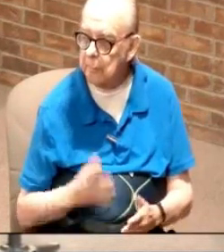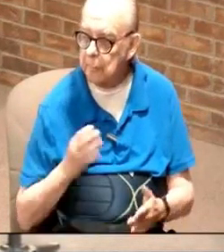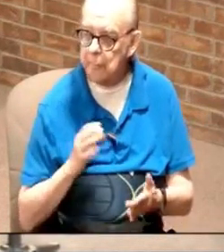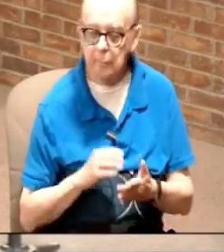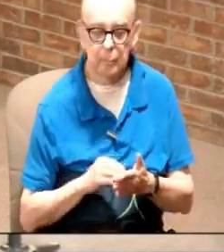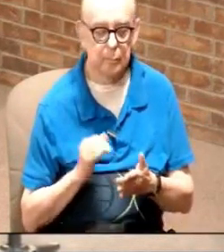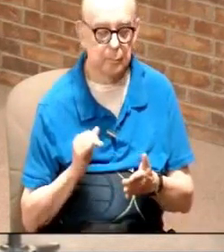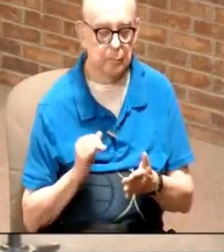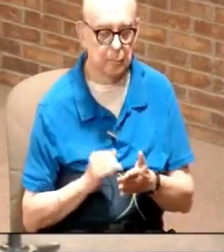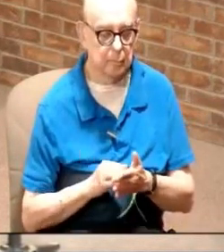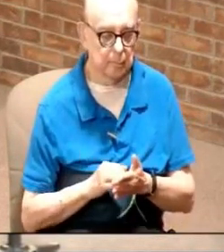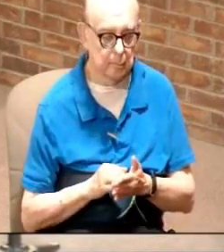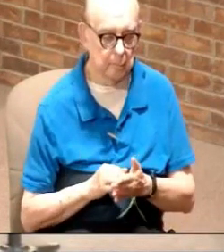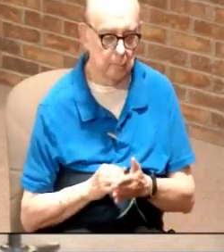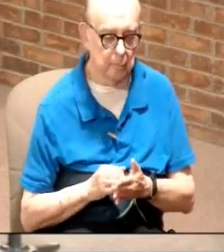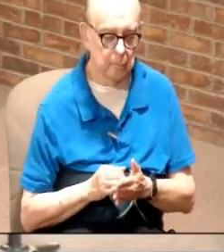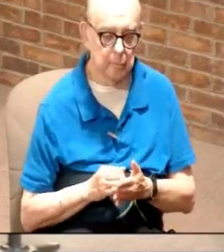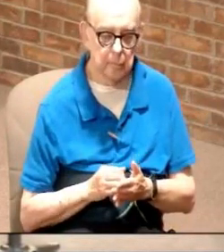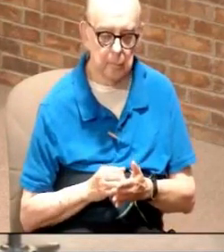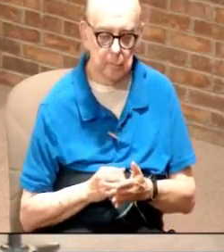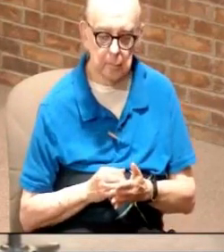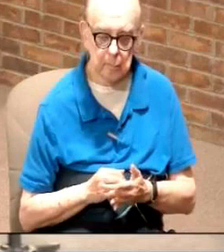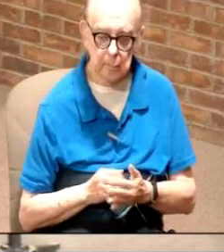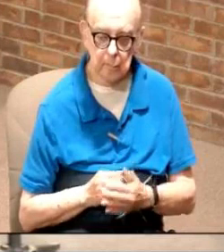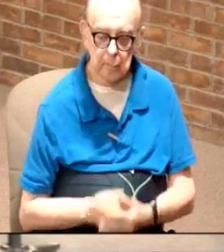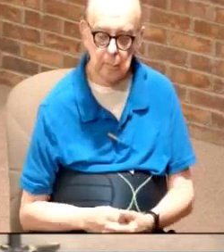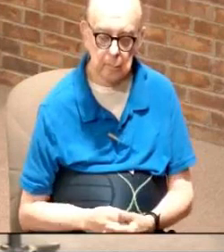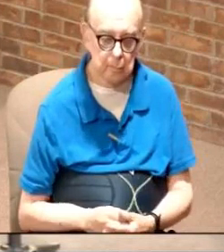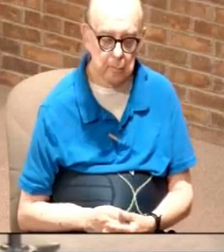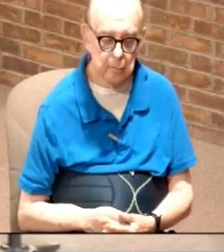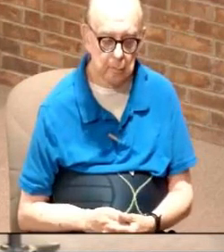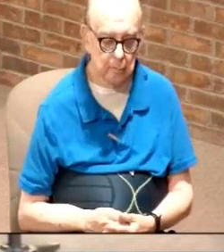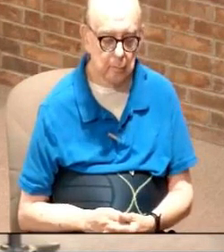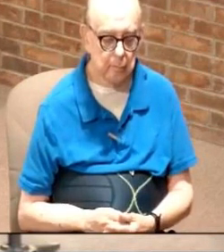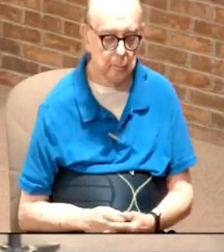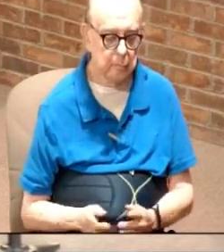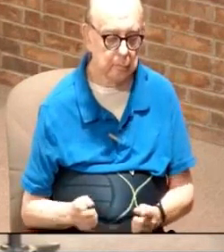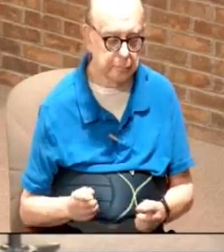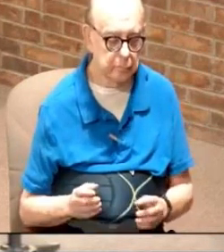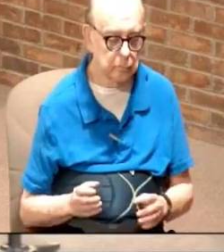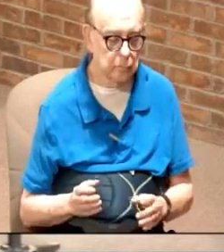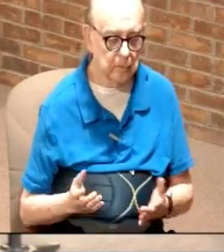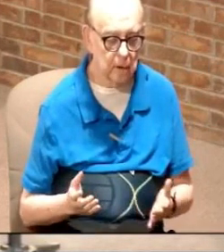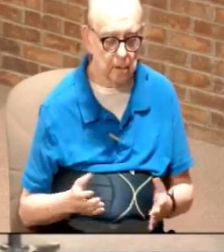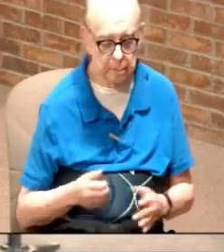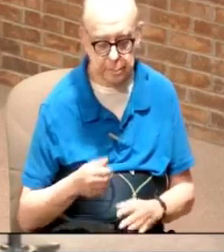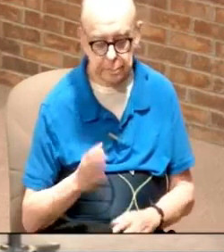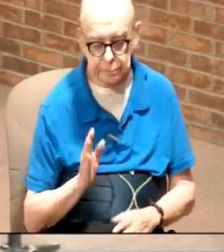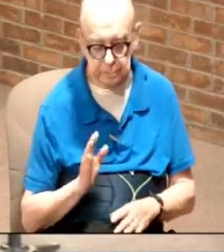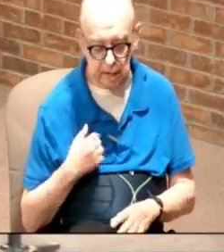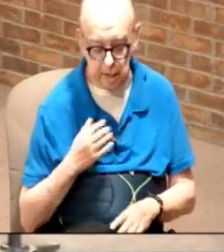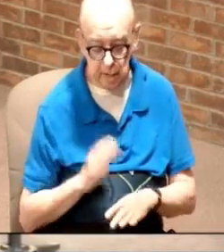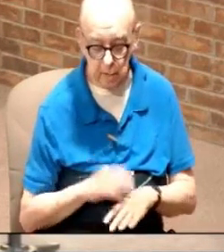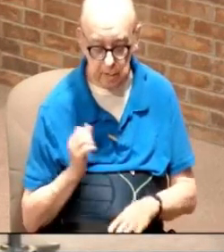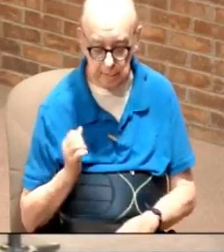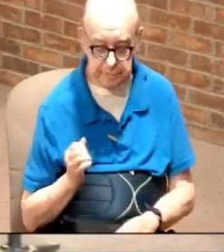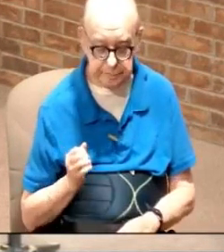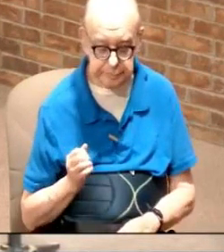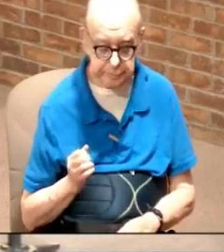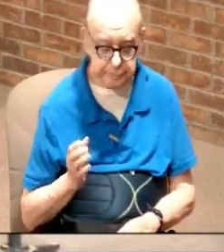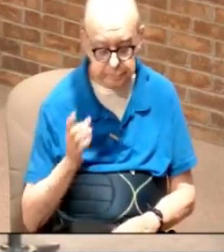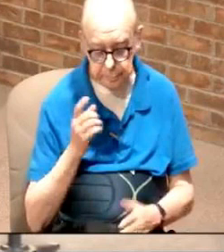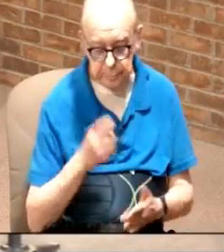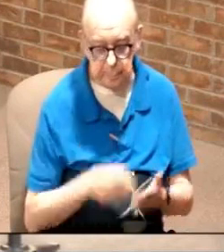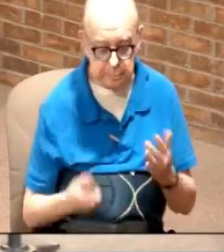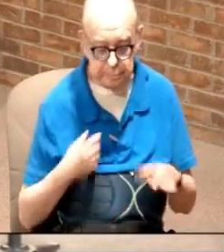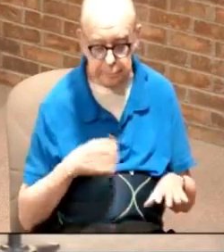that back in my prior life but anyway so you got so God had a calling and guess